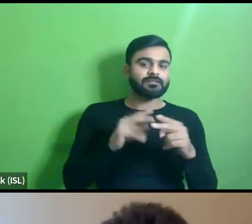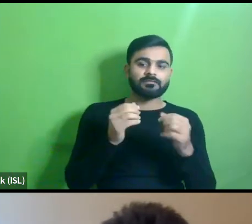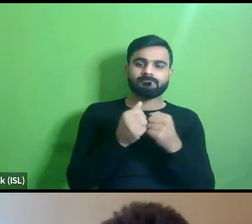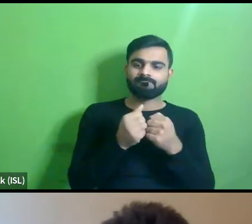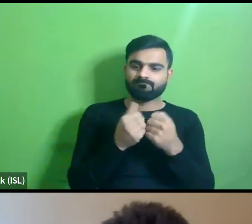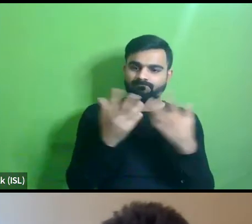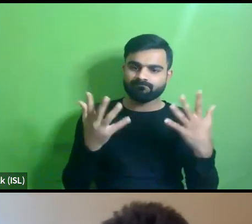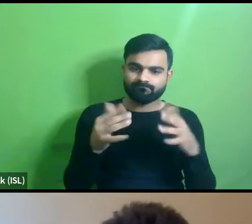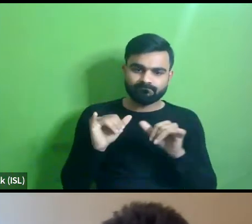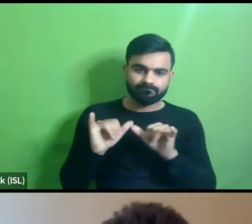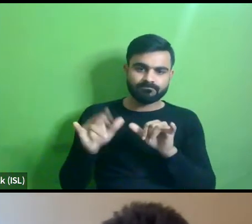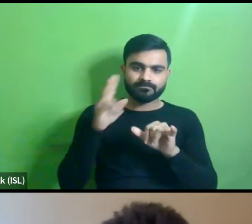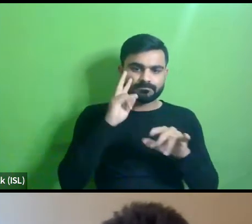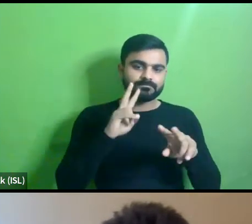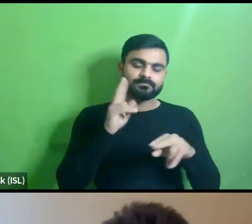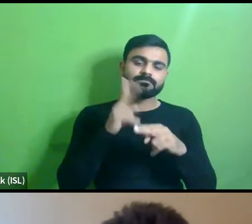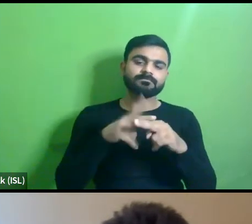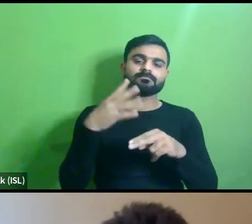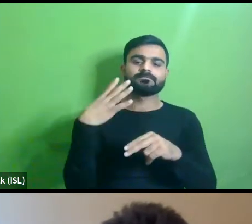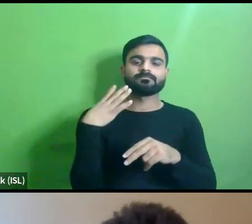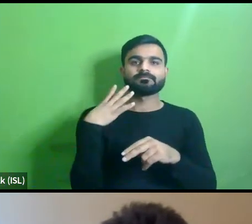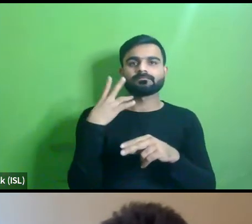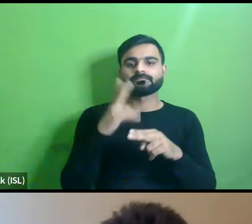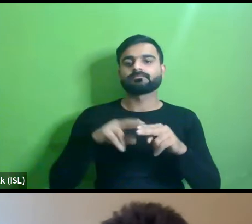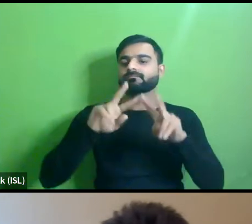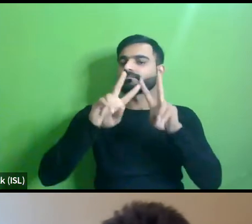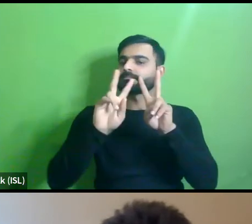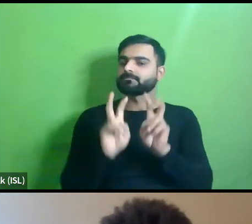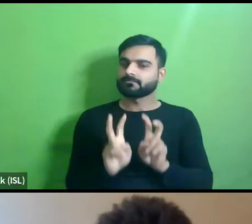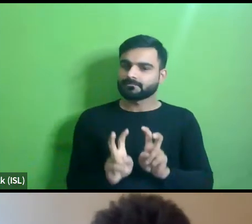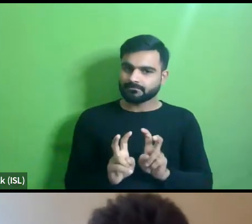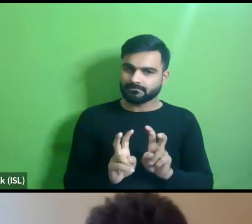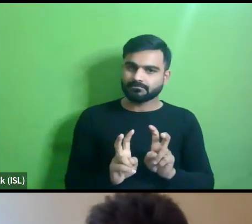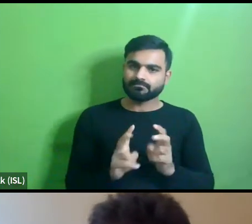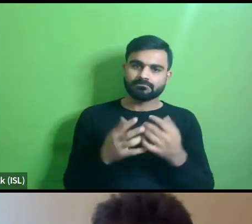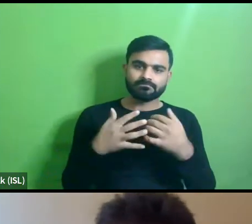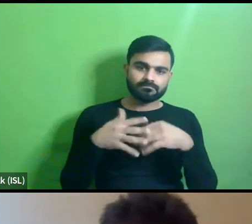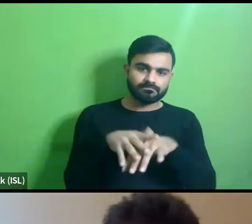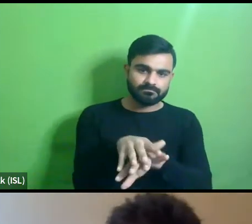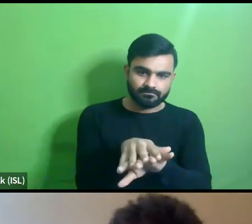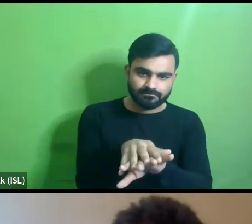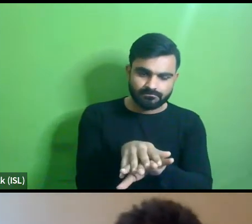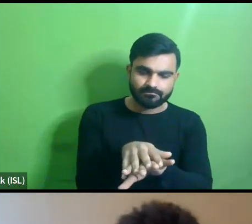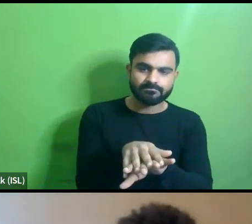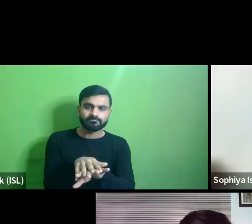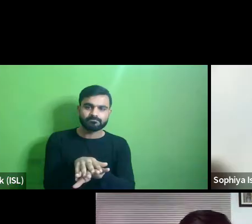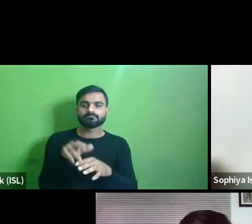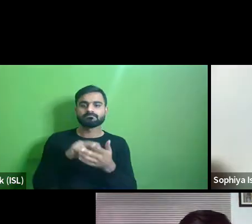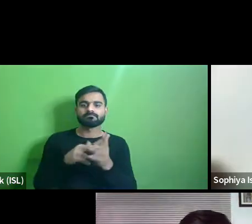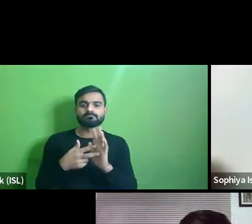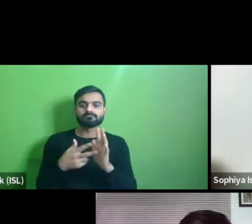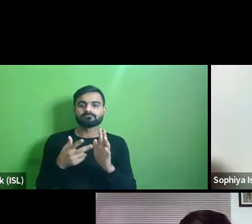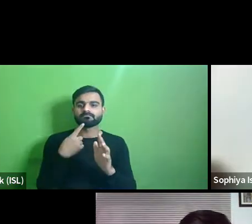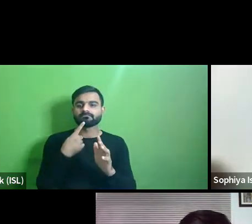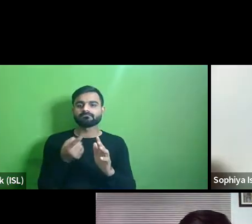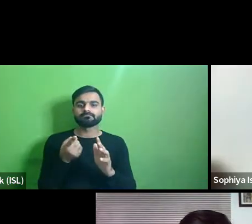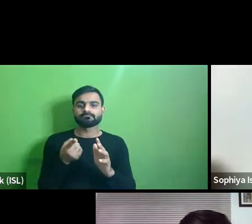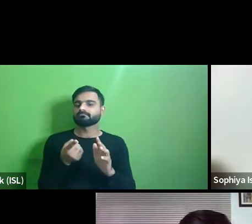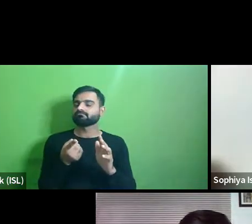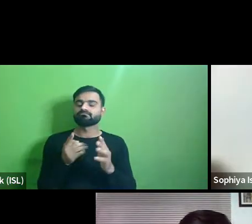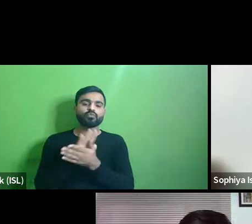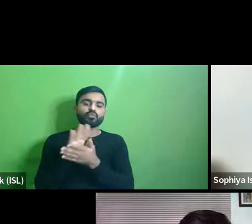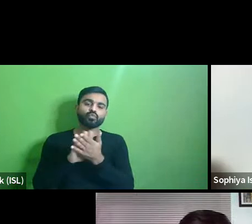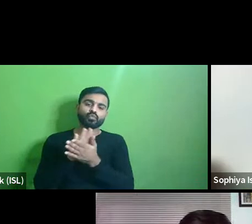uh mainstreaming that is pending on this particular topic um inclusion is uh is we're not as we're not there